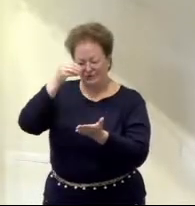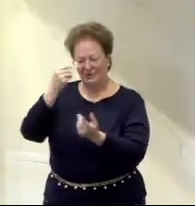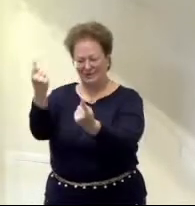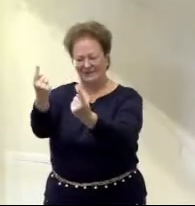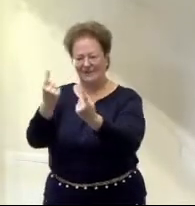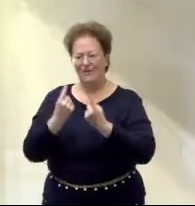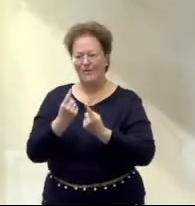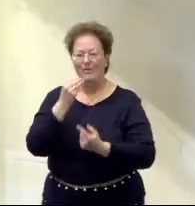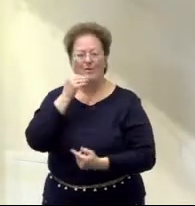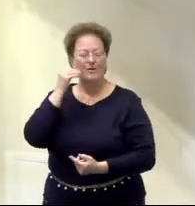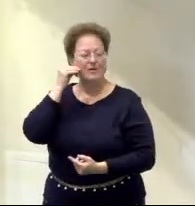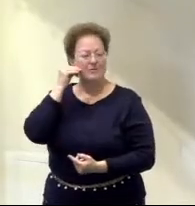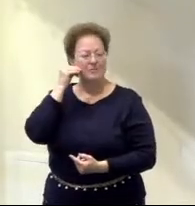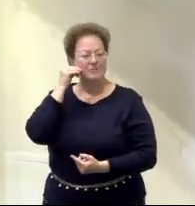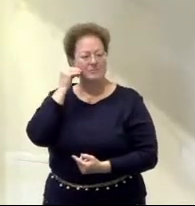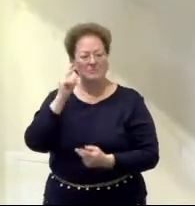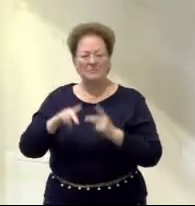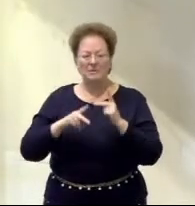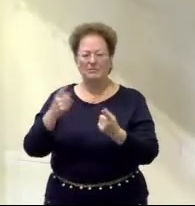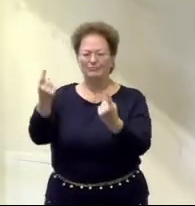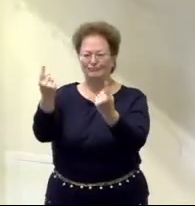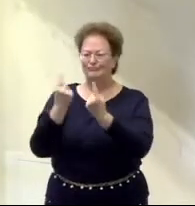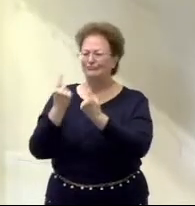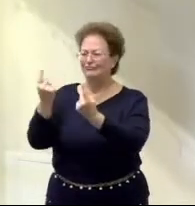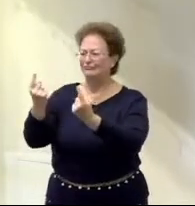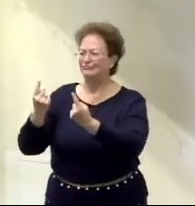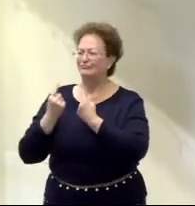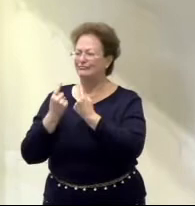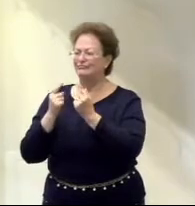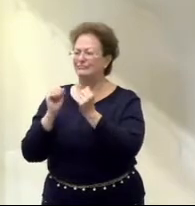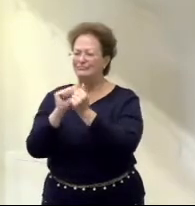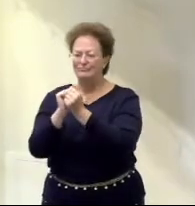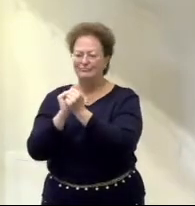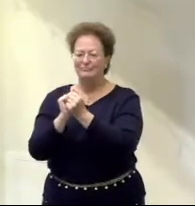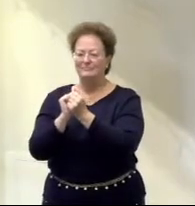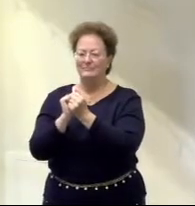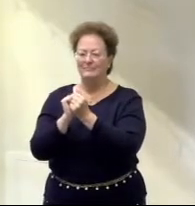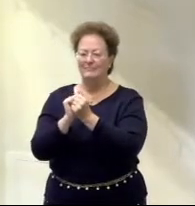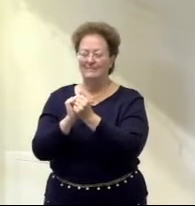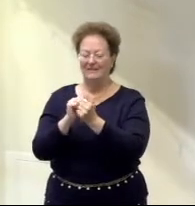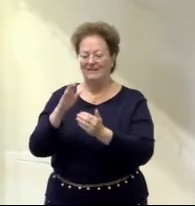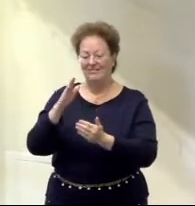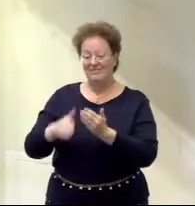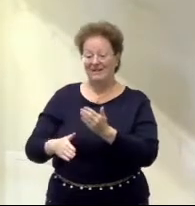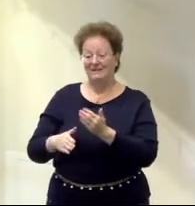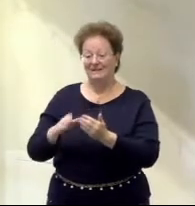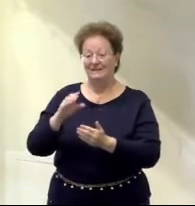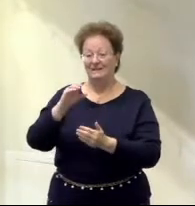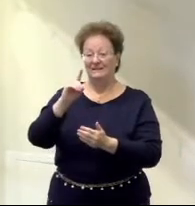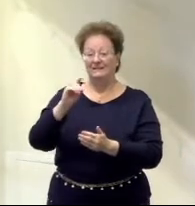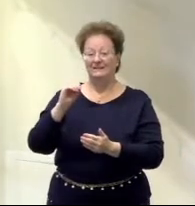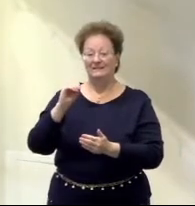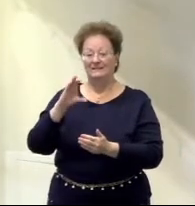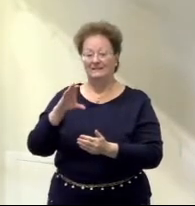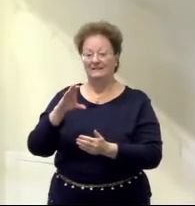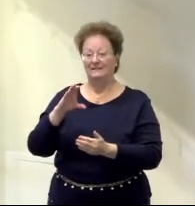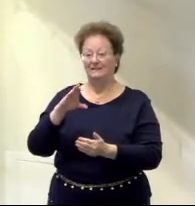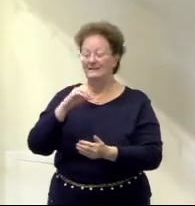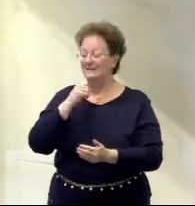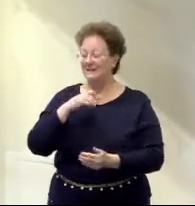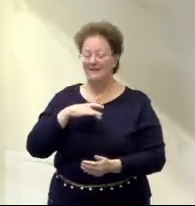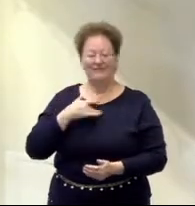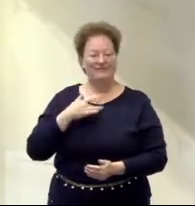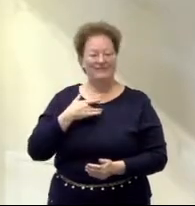as they return to spend Christmas together. But this past December, I didn't feel like a pastor.